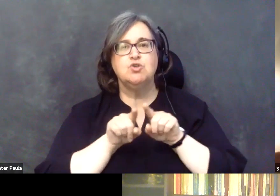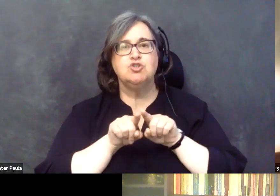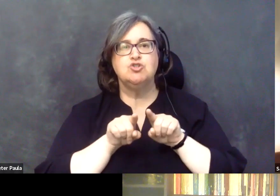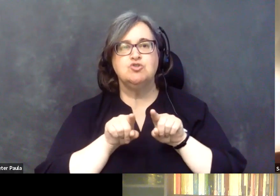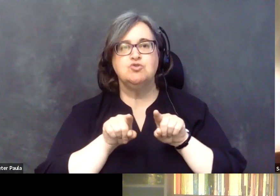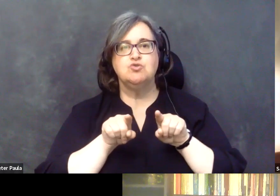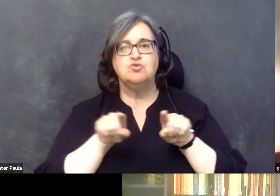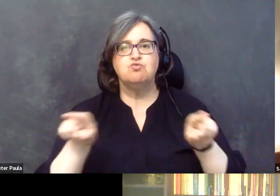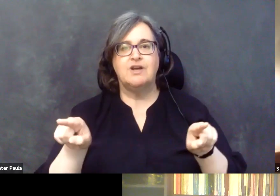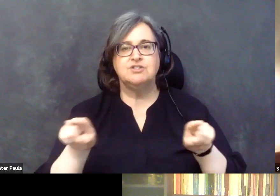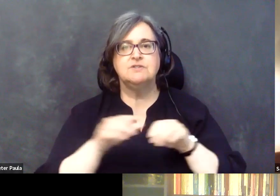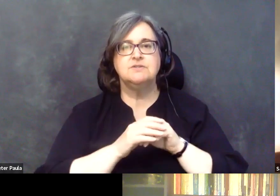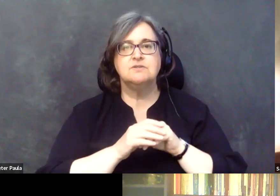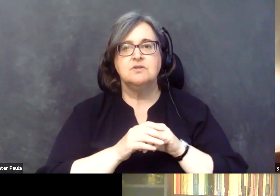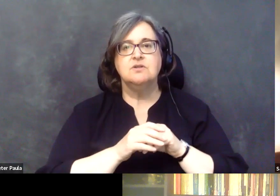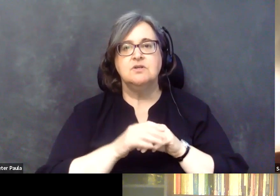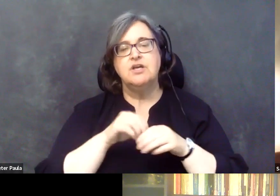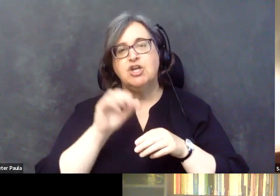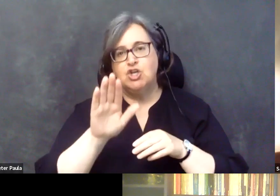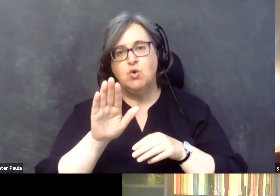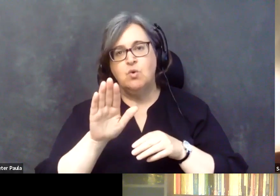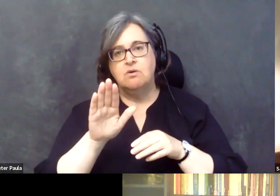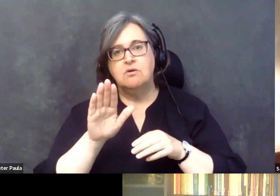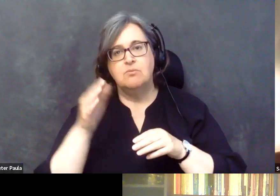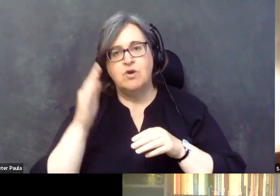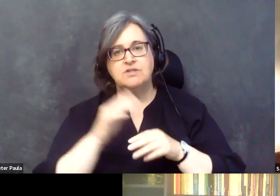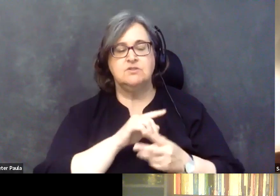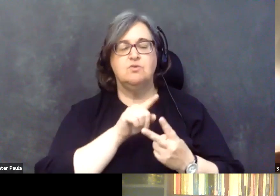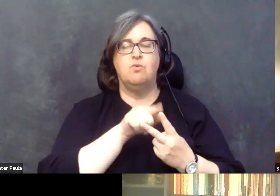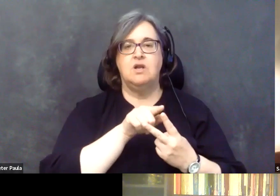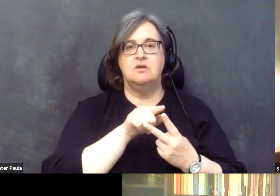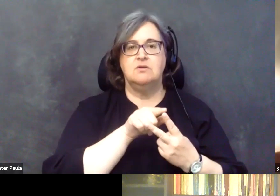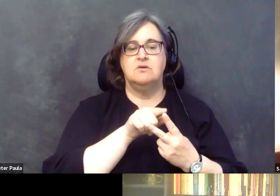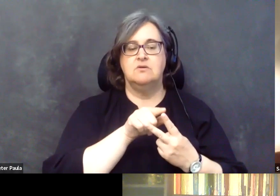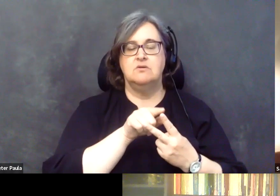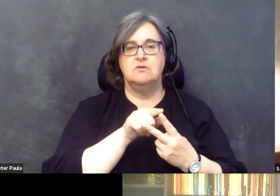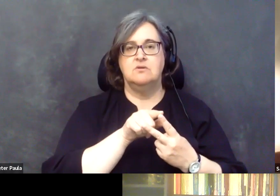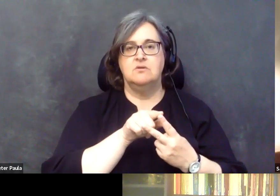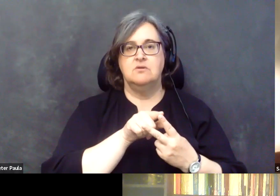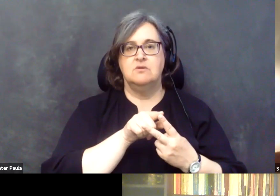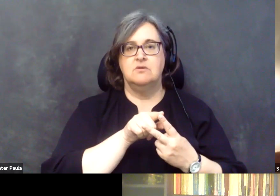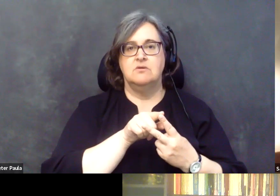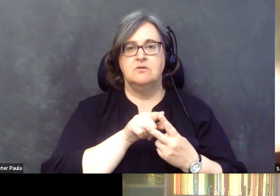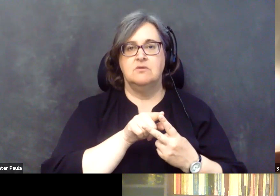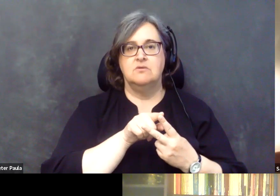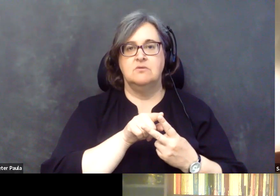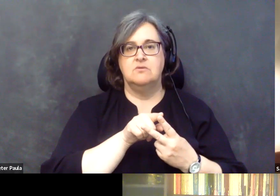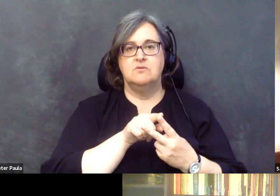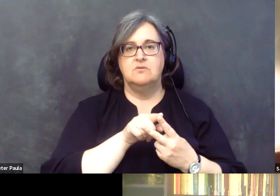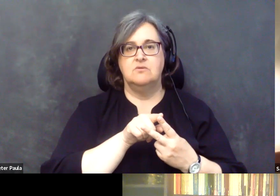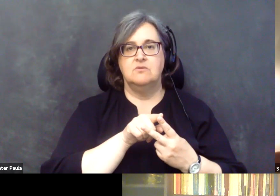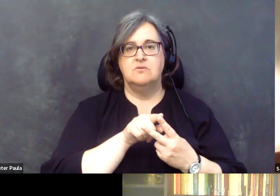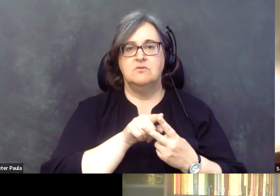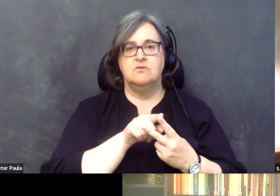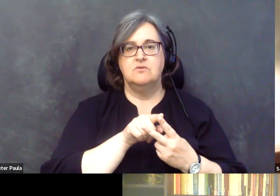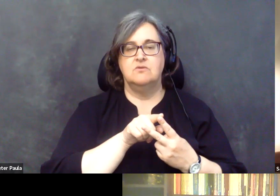were laying out in, in your presentation. One is, um, all of the